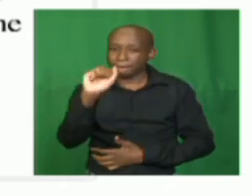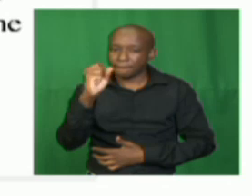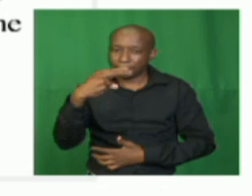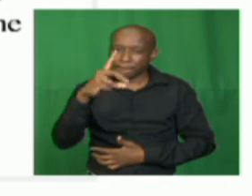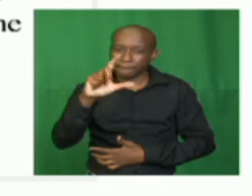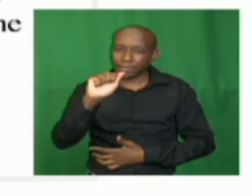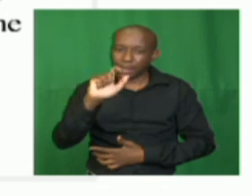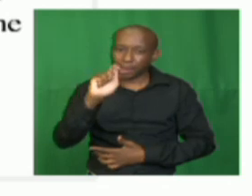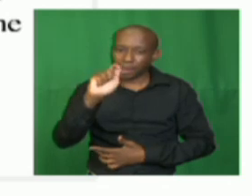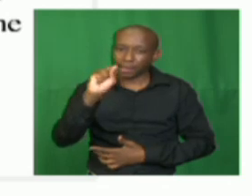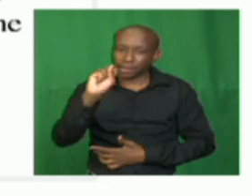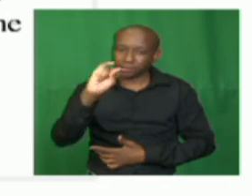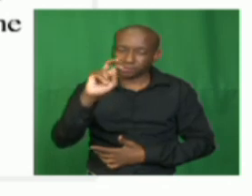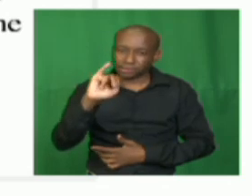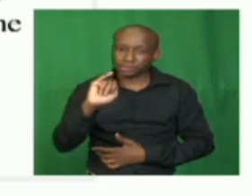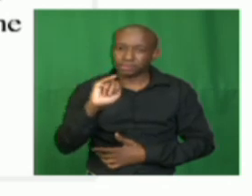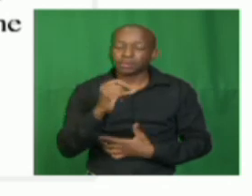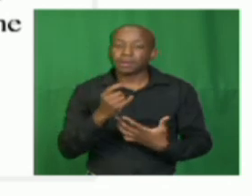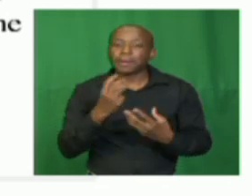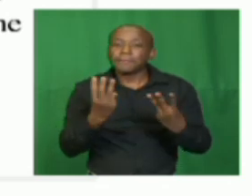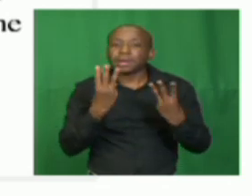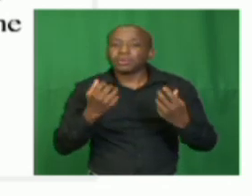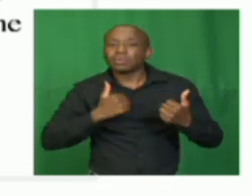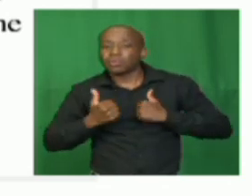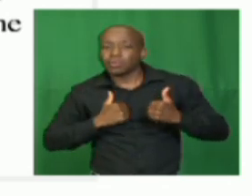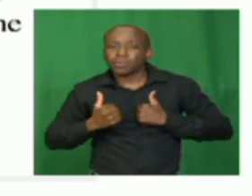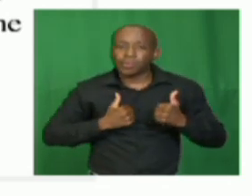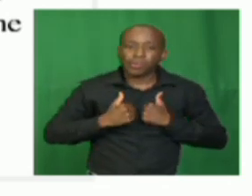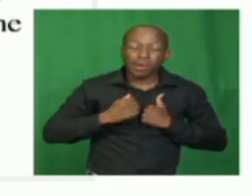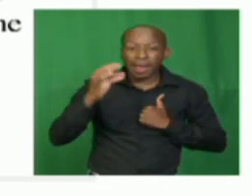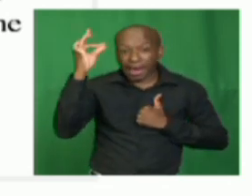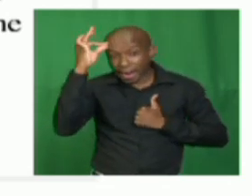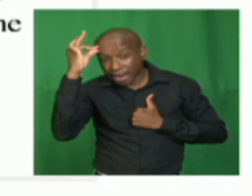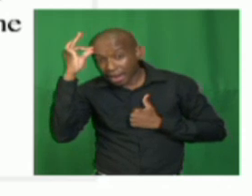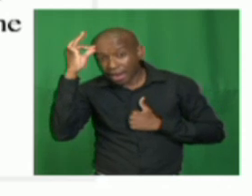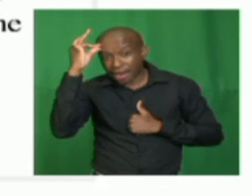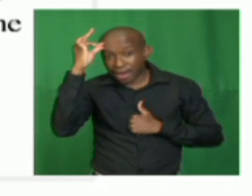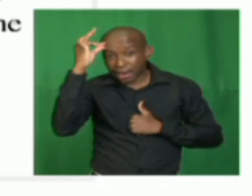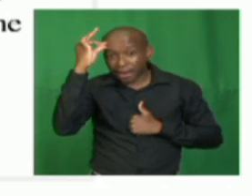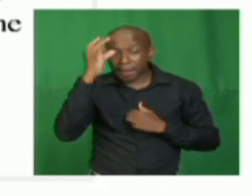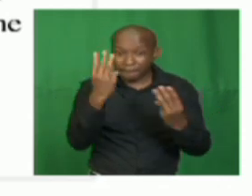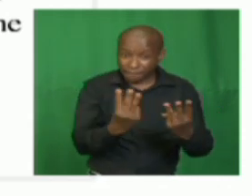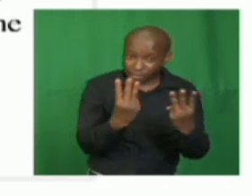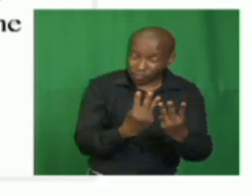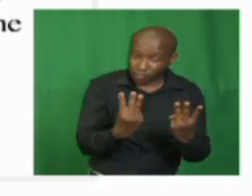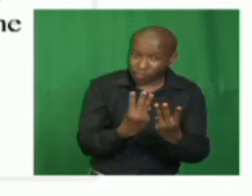The characters, the king, his people,